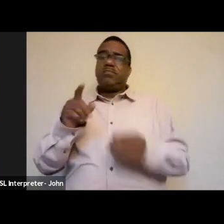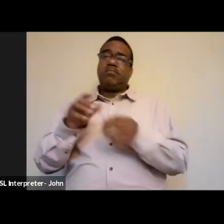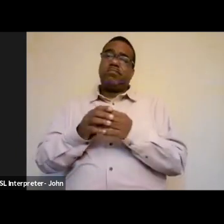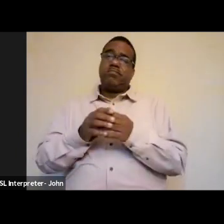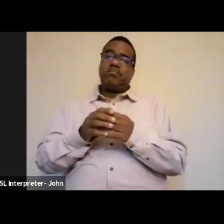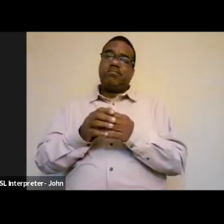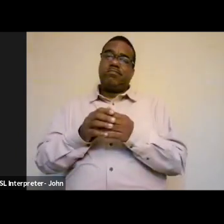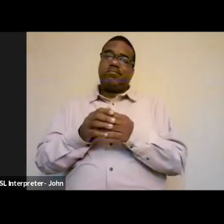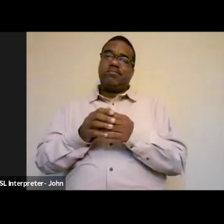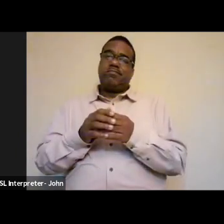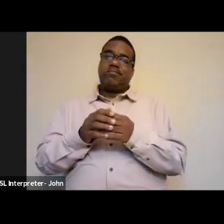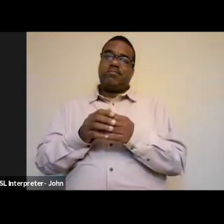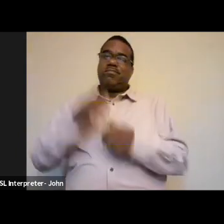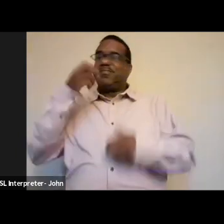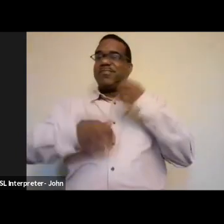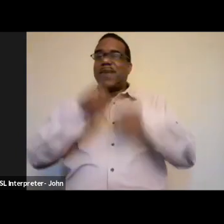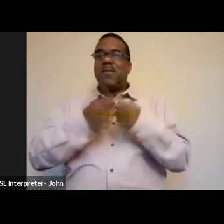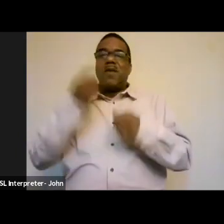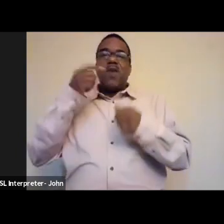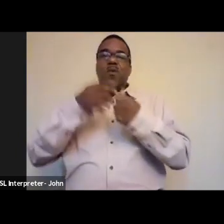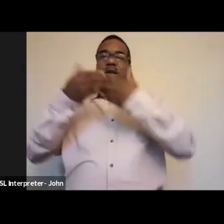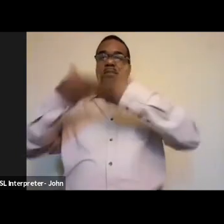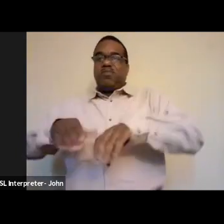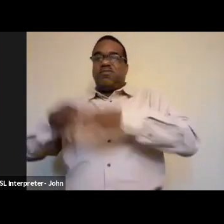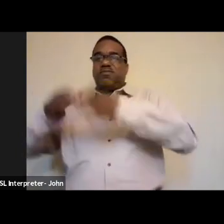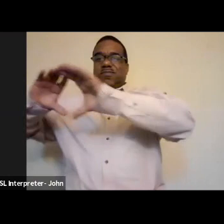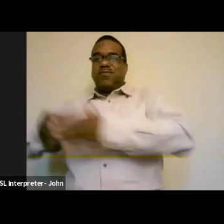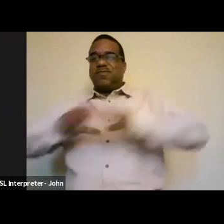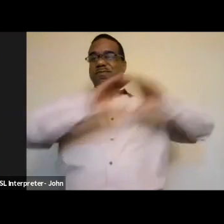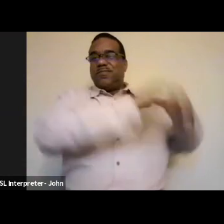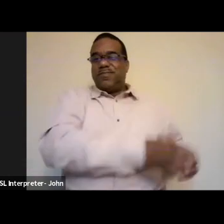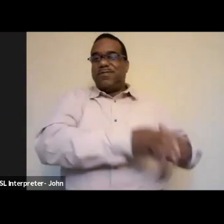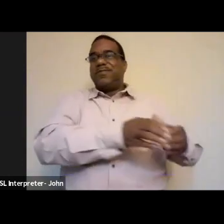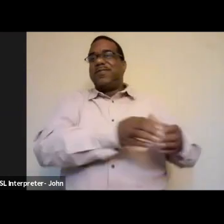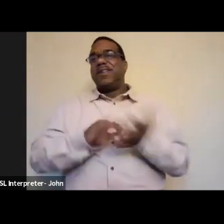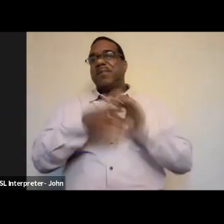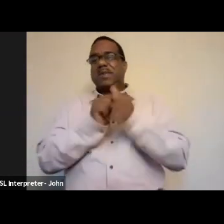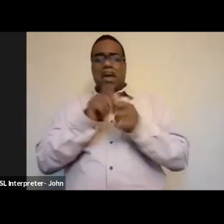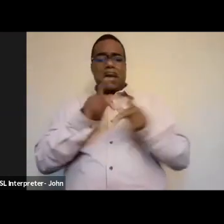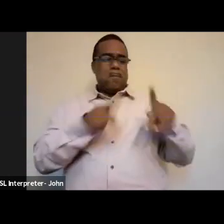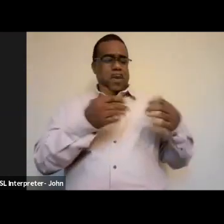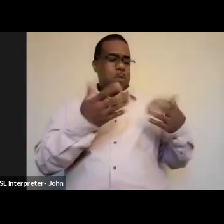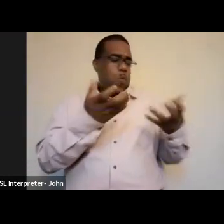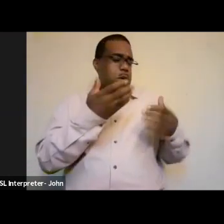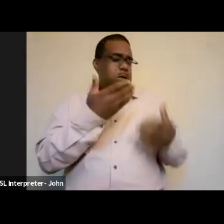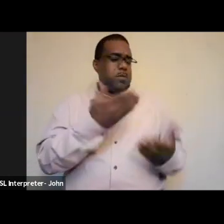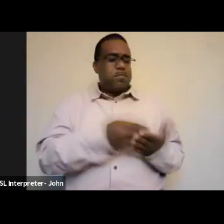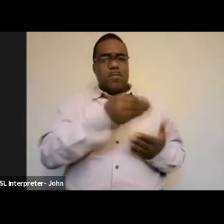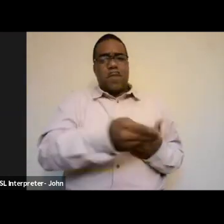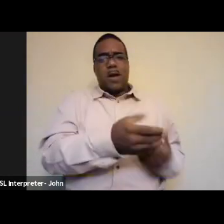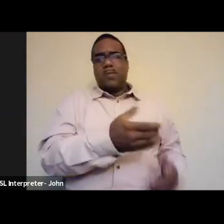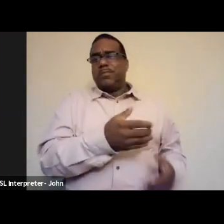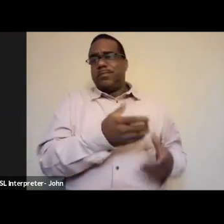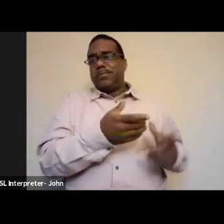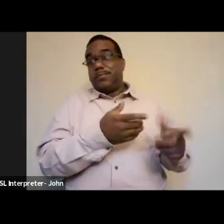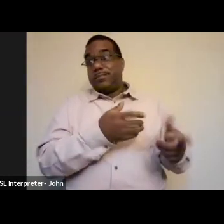of break up and have little hubs. I would encourage little hubs, because also what people want to buy, what makes sense for people to buy